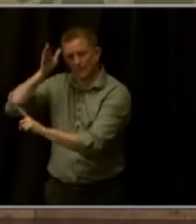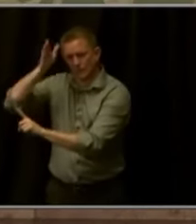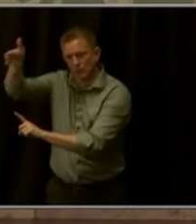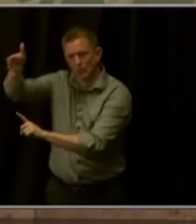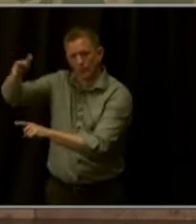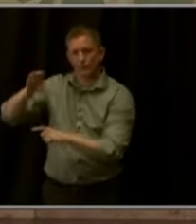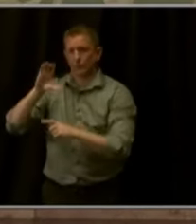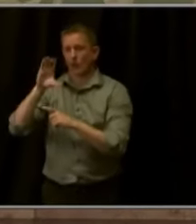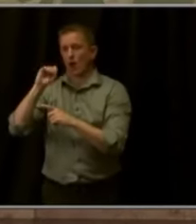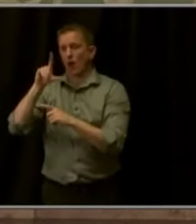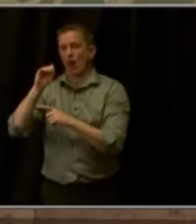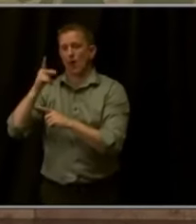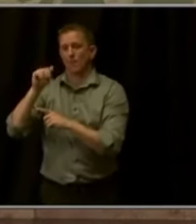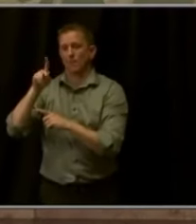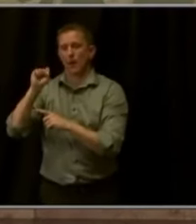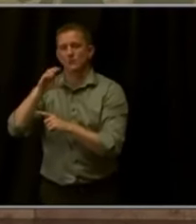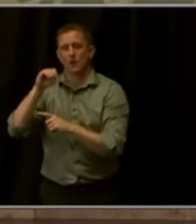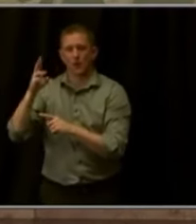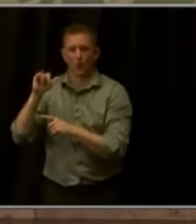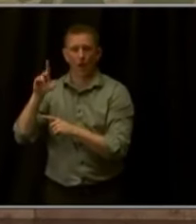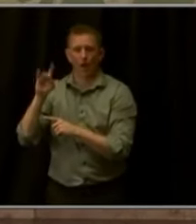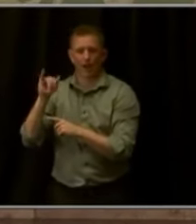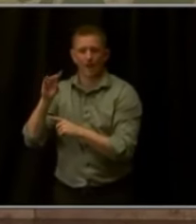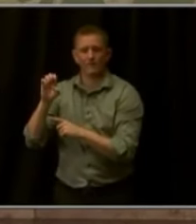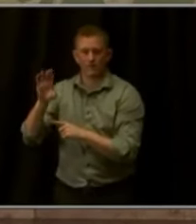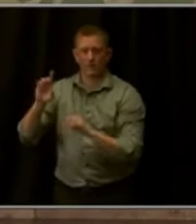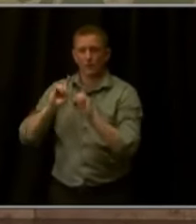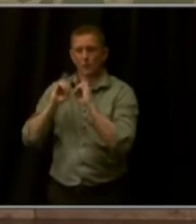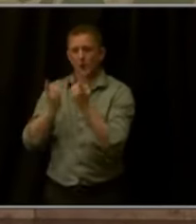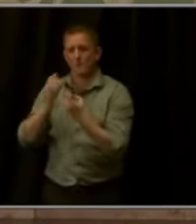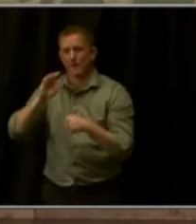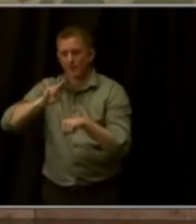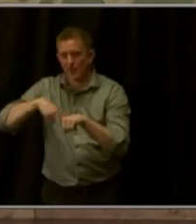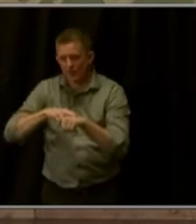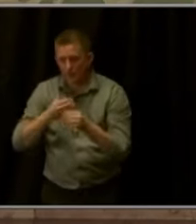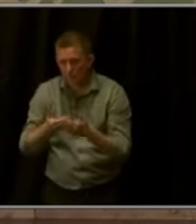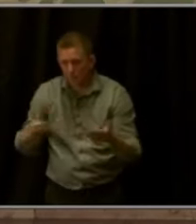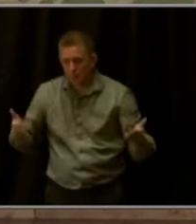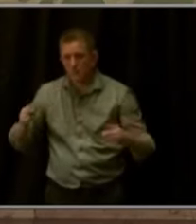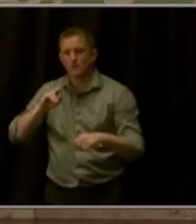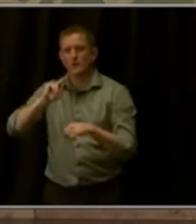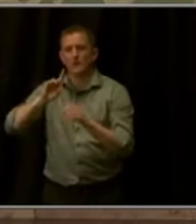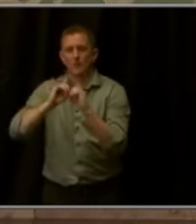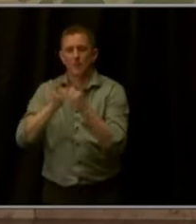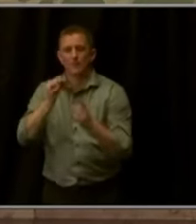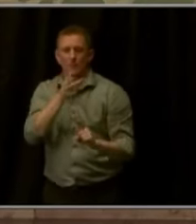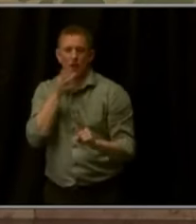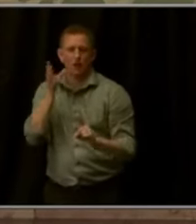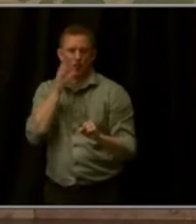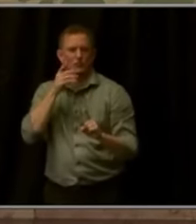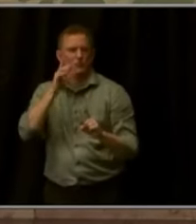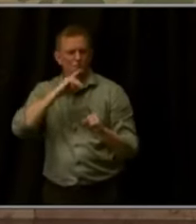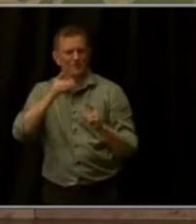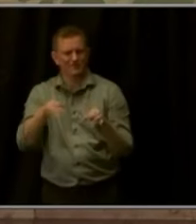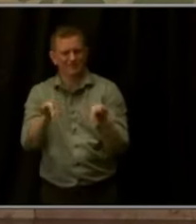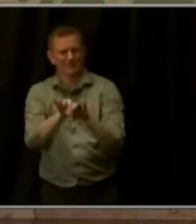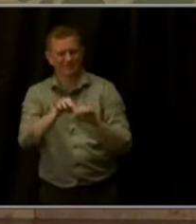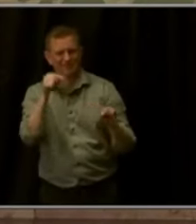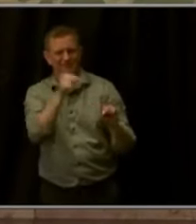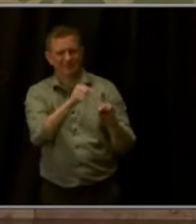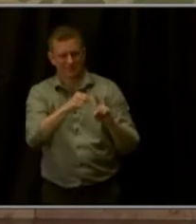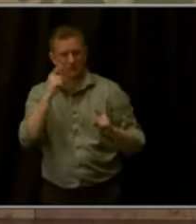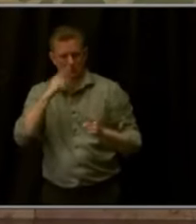Natural Resources, and the Department of Agriculture play key roles, and we need your help to continue supporting their work